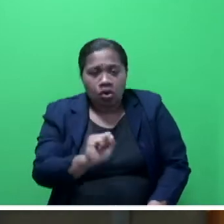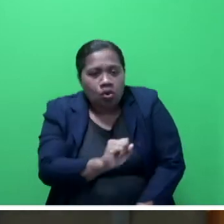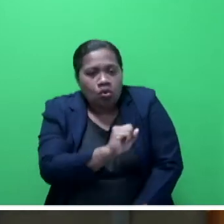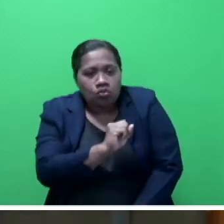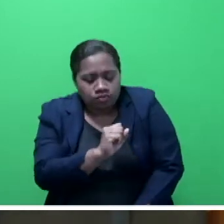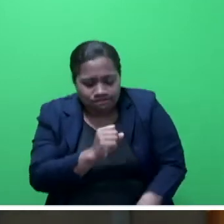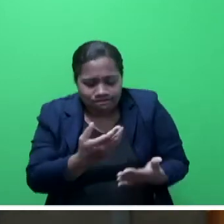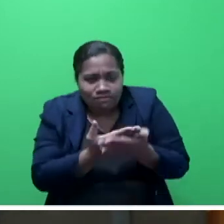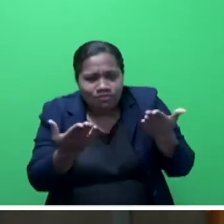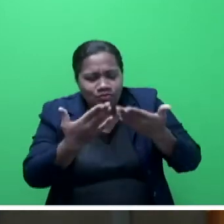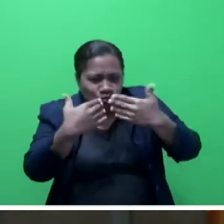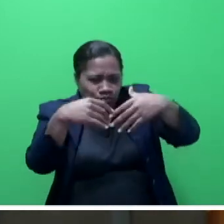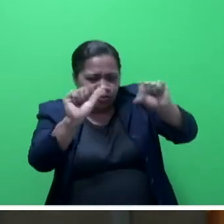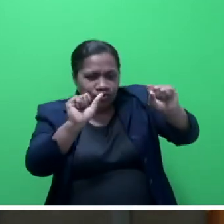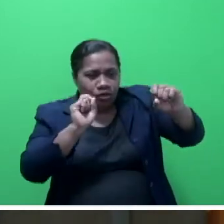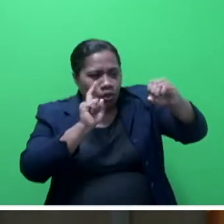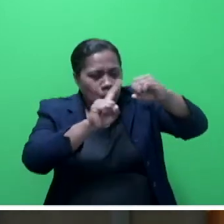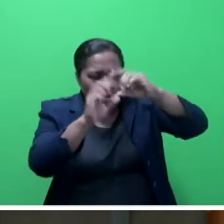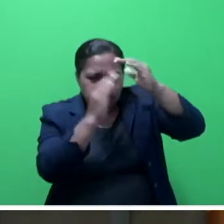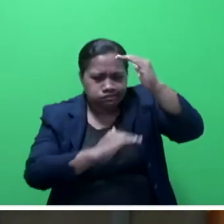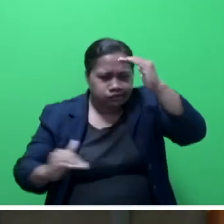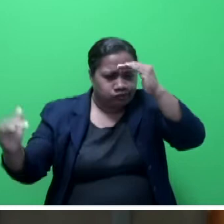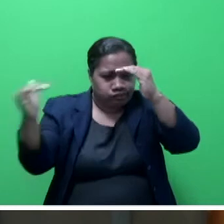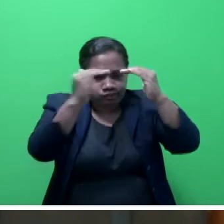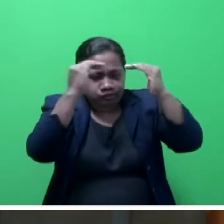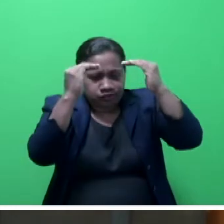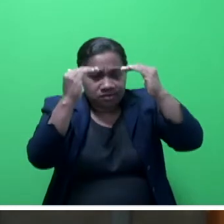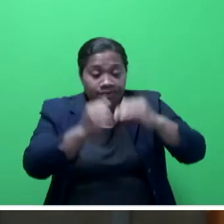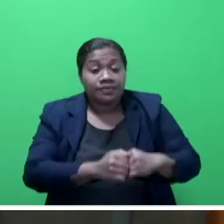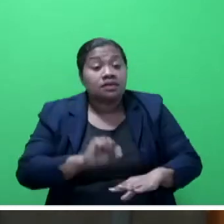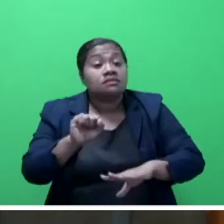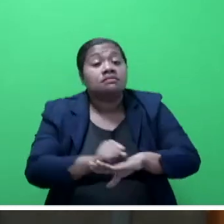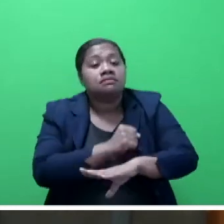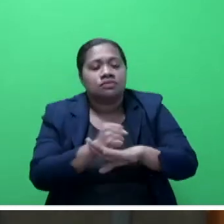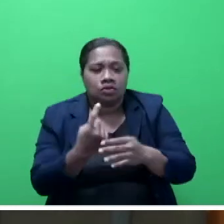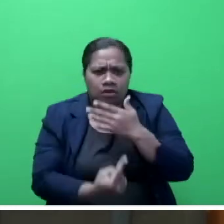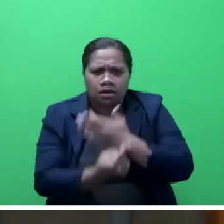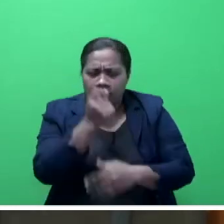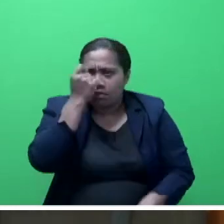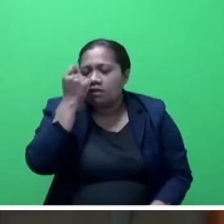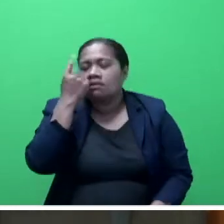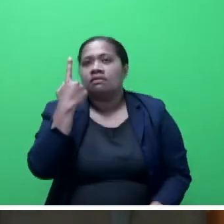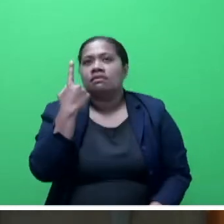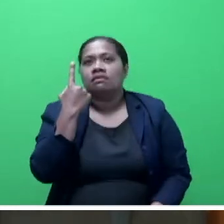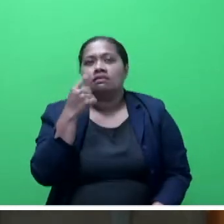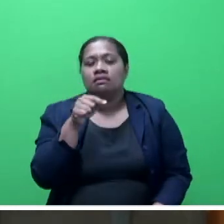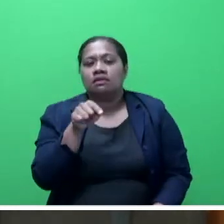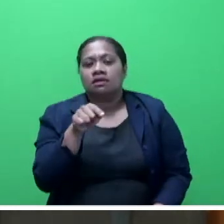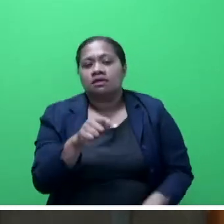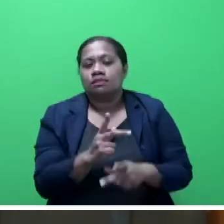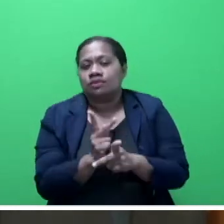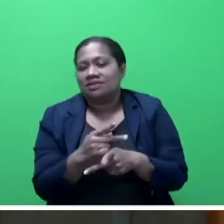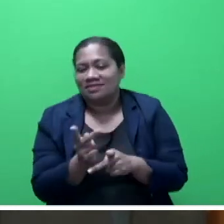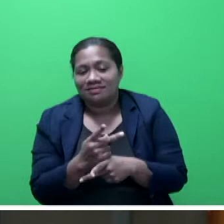this gold standard. Singapore quickly realized imitating quality cycles or productivity